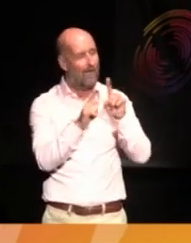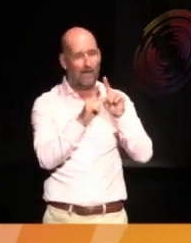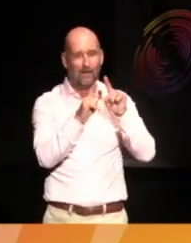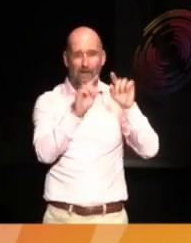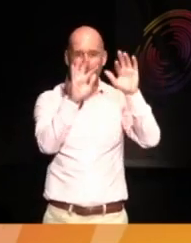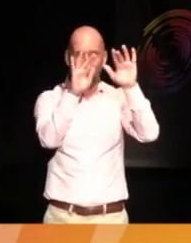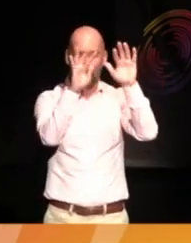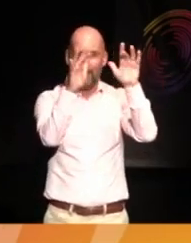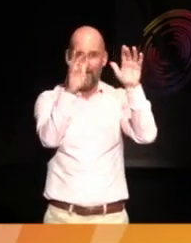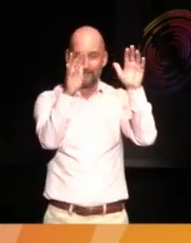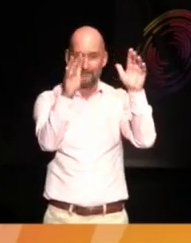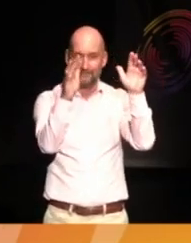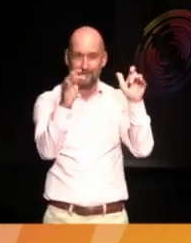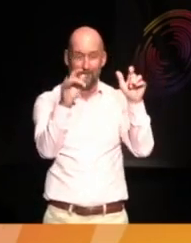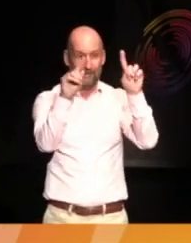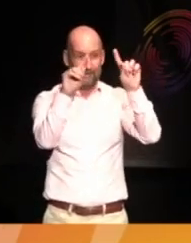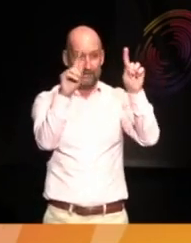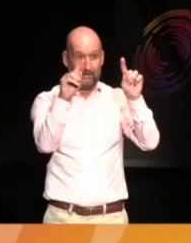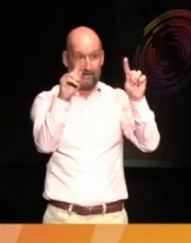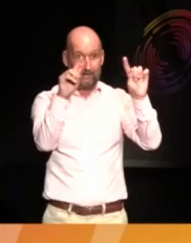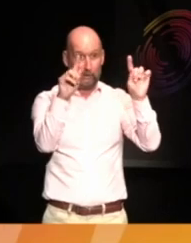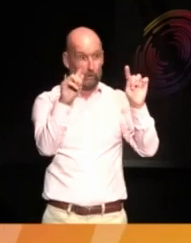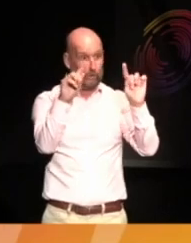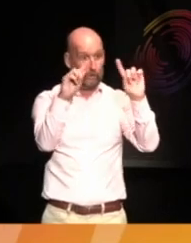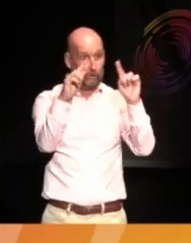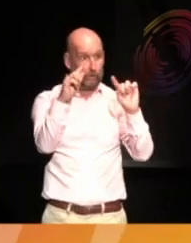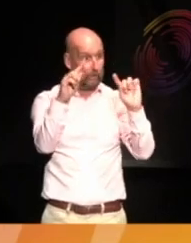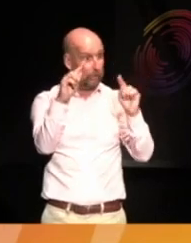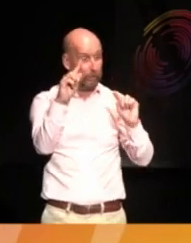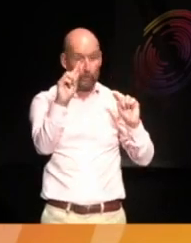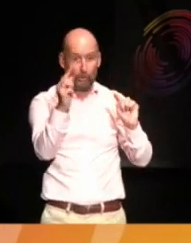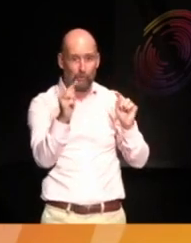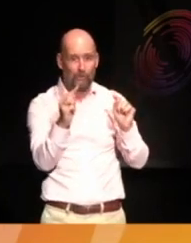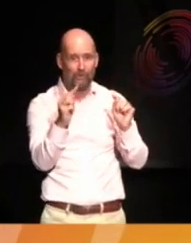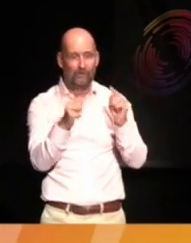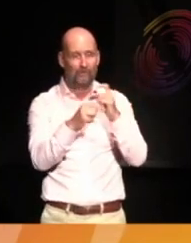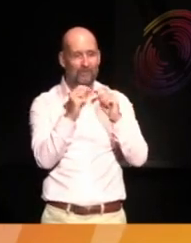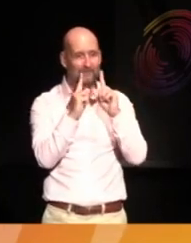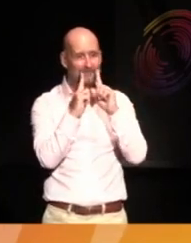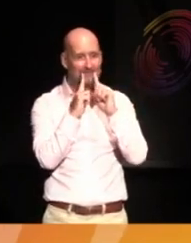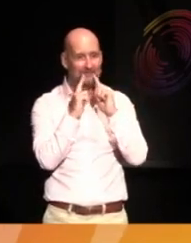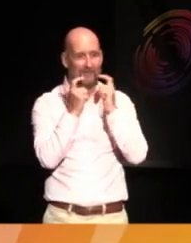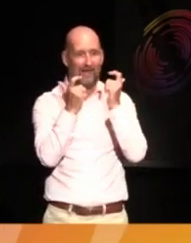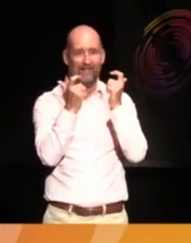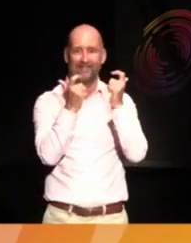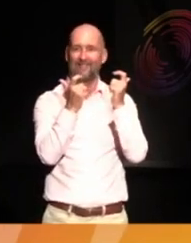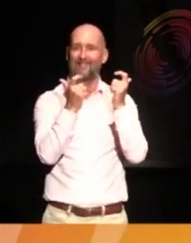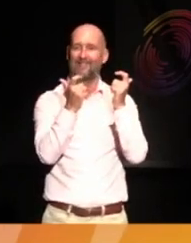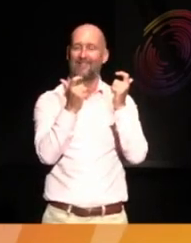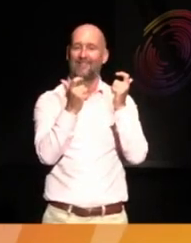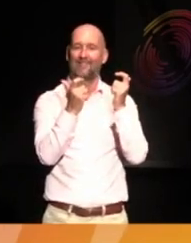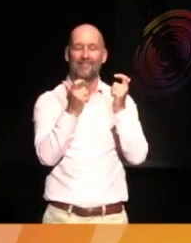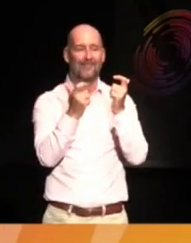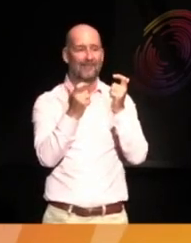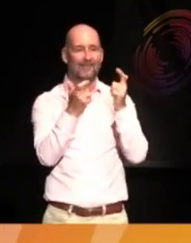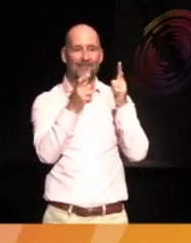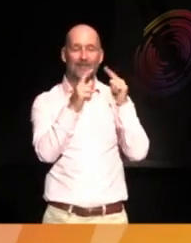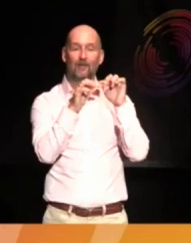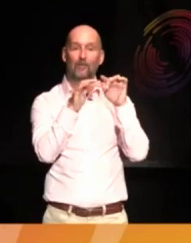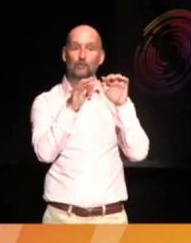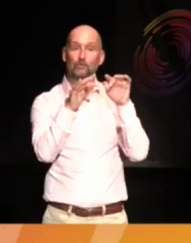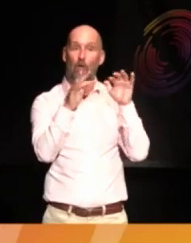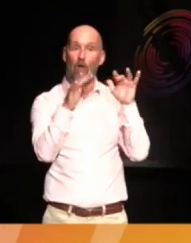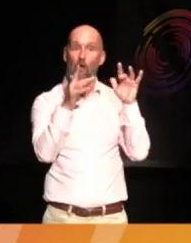the glass. Fault lines fracturing into a wry smile and through it seeps the song.